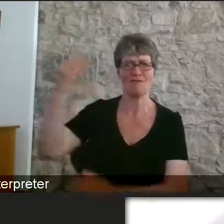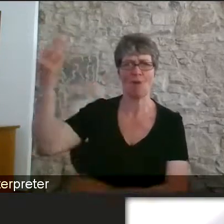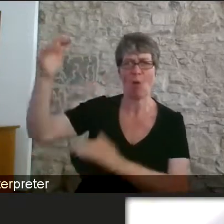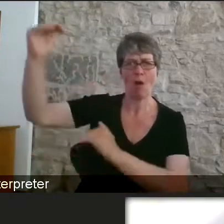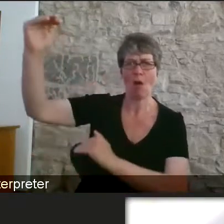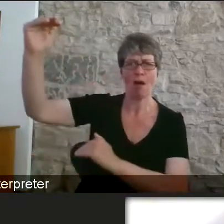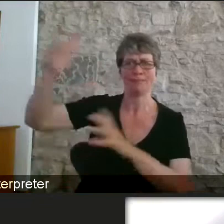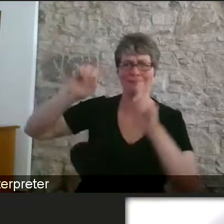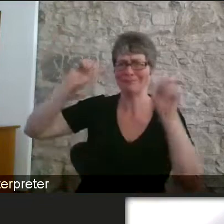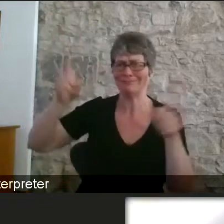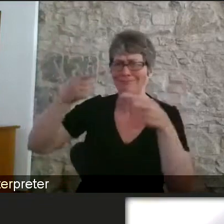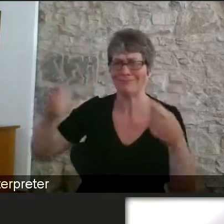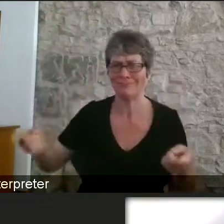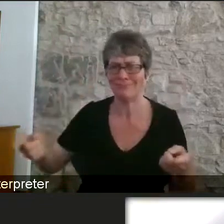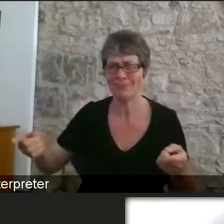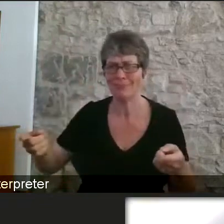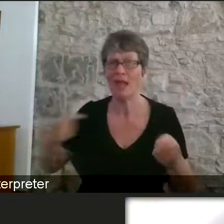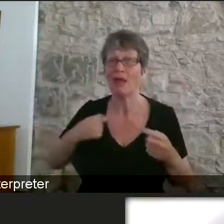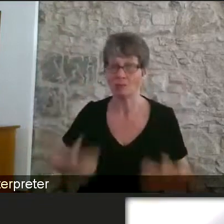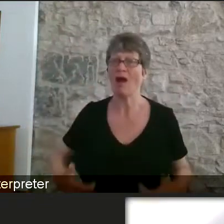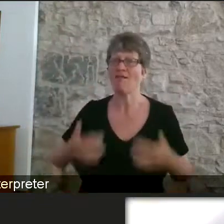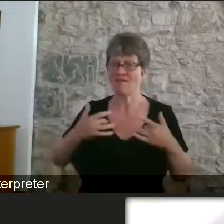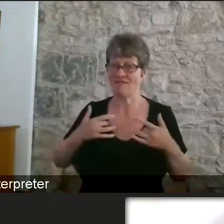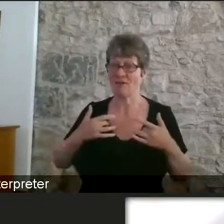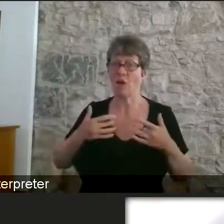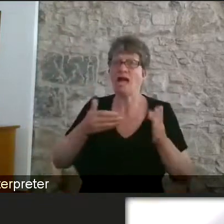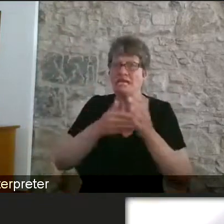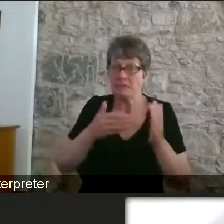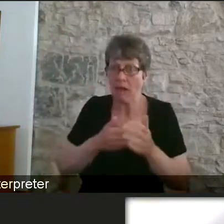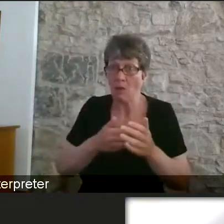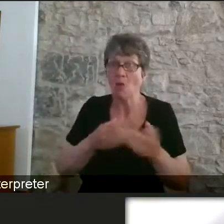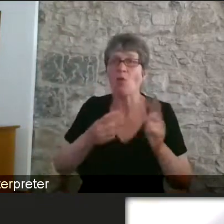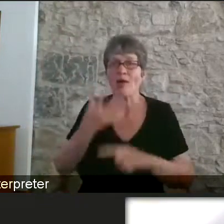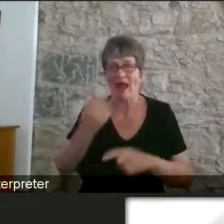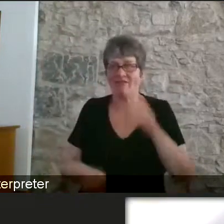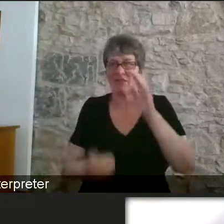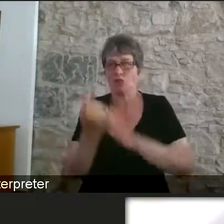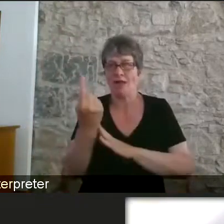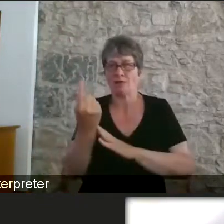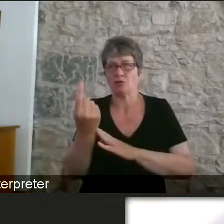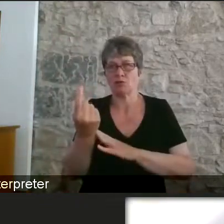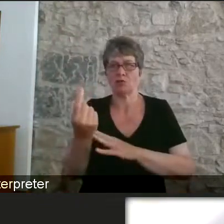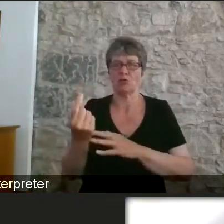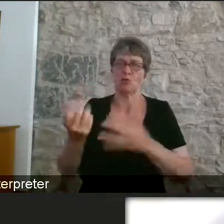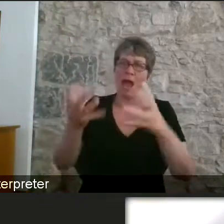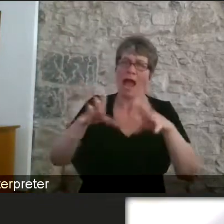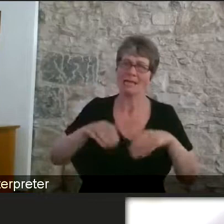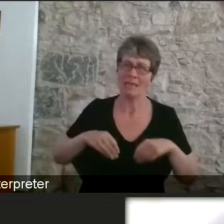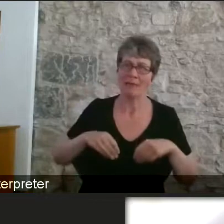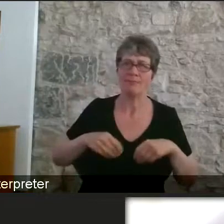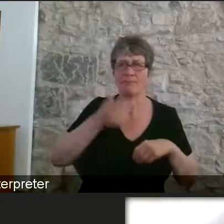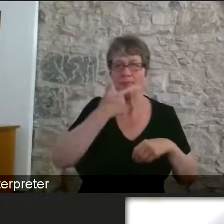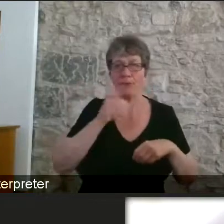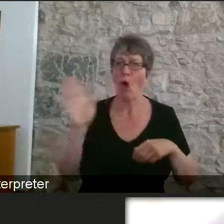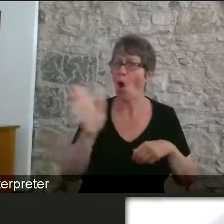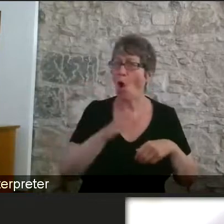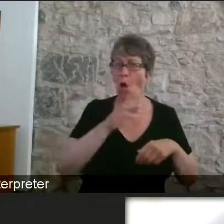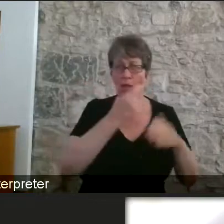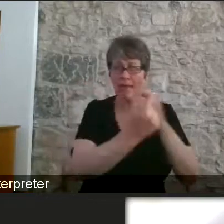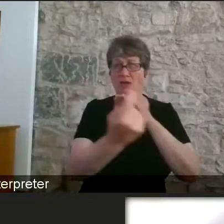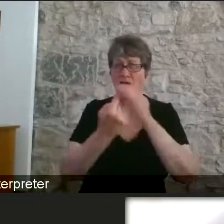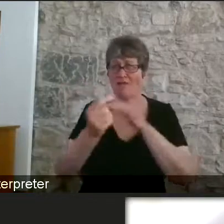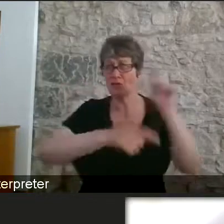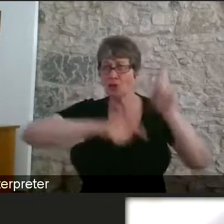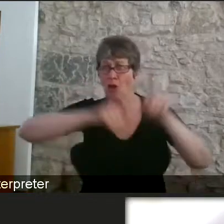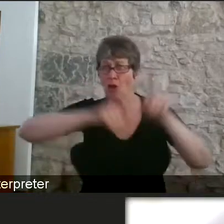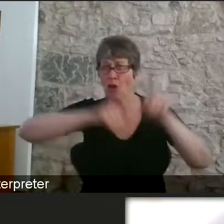opportunity for that flexibility to recognise that people are individuals regardless of disability. Thank you for that